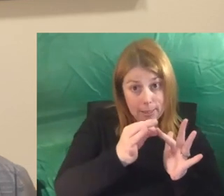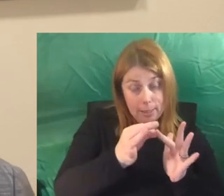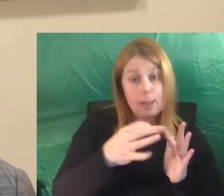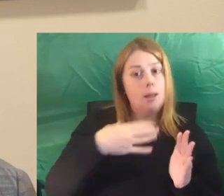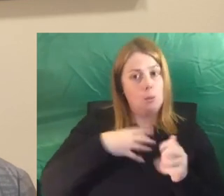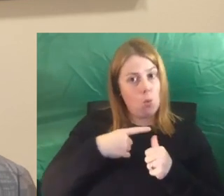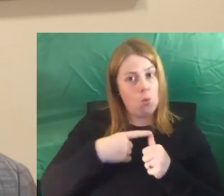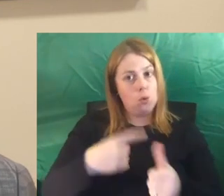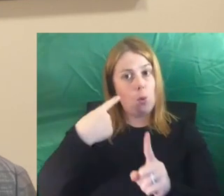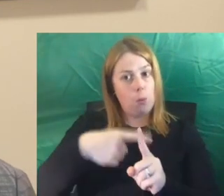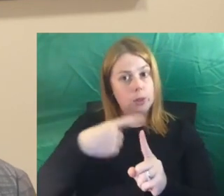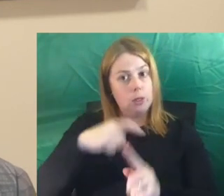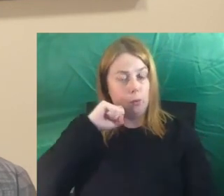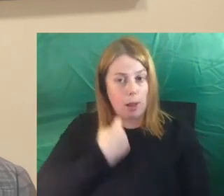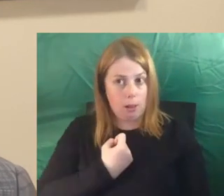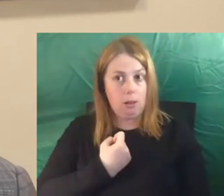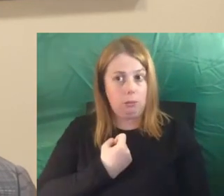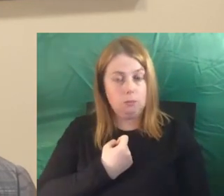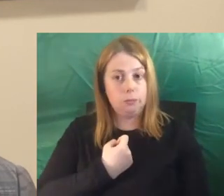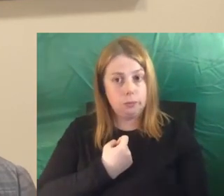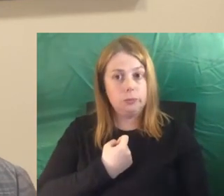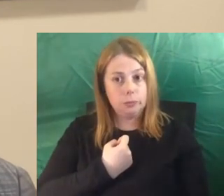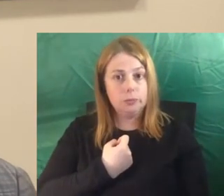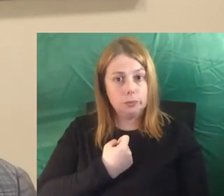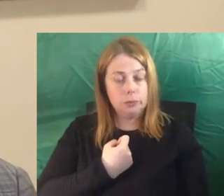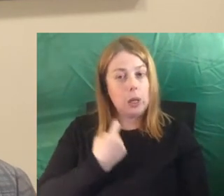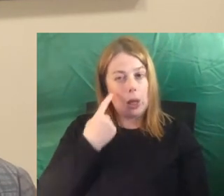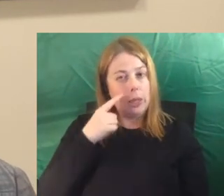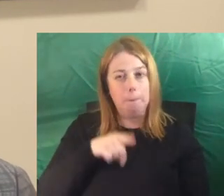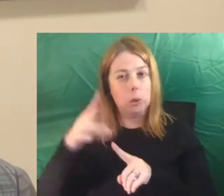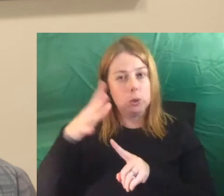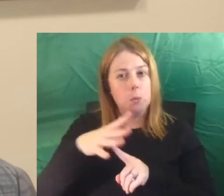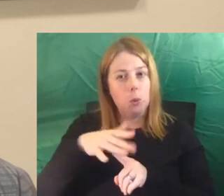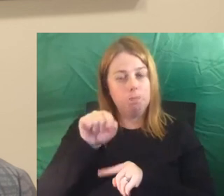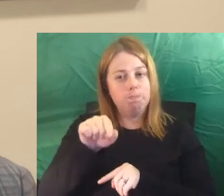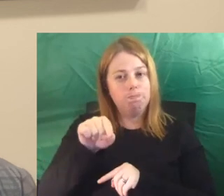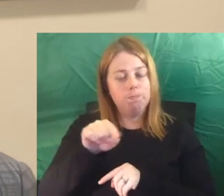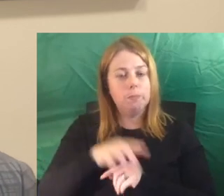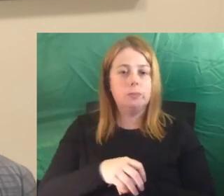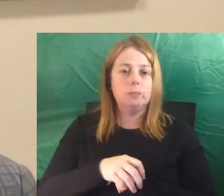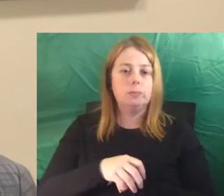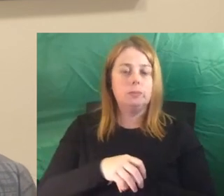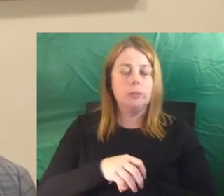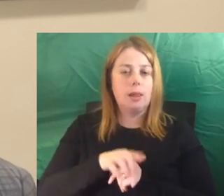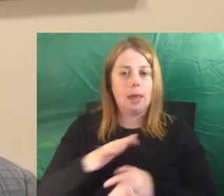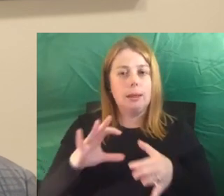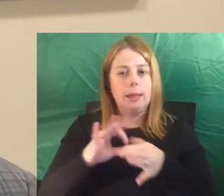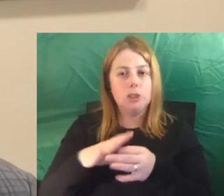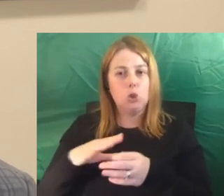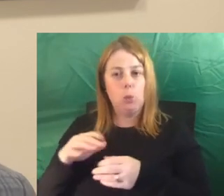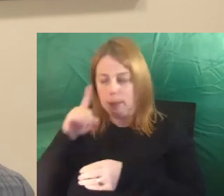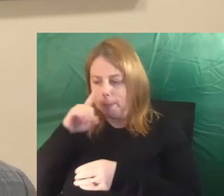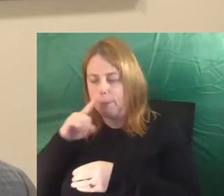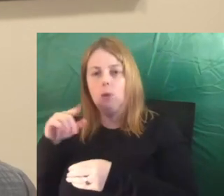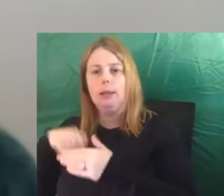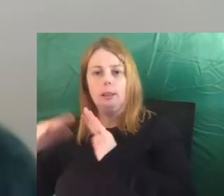we're going to have. So I think that's probably the most important thing about local government is that grassroots connection and movement.